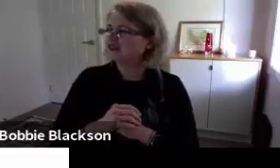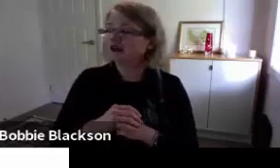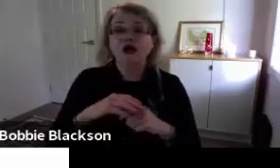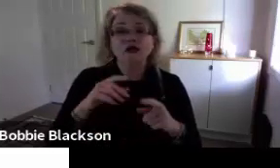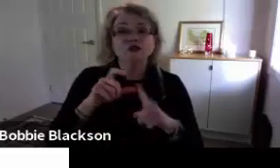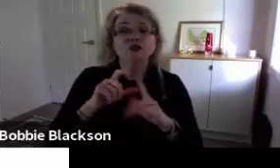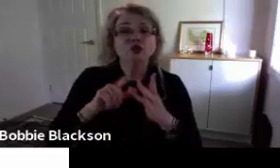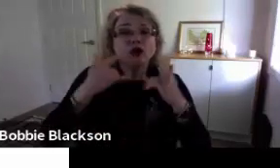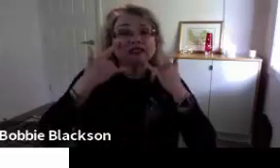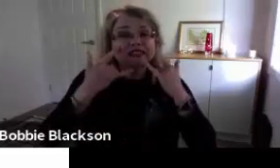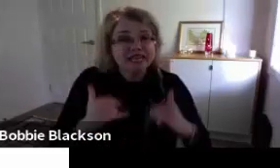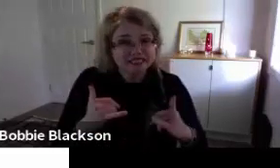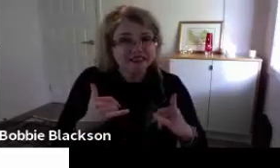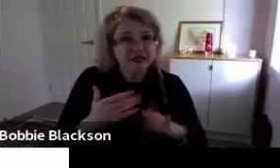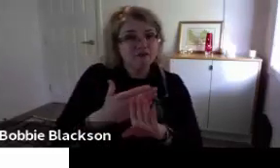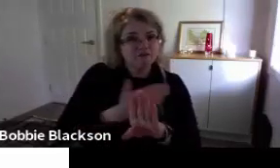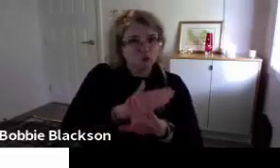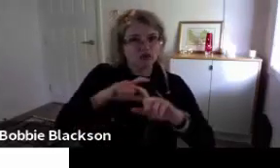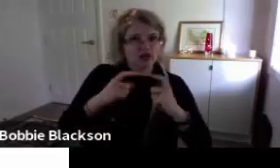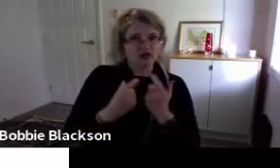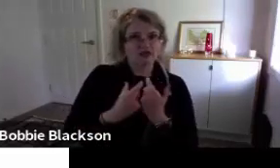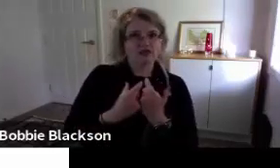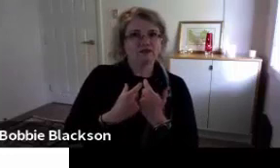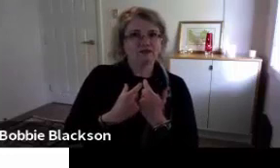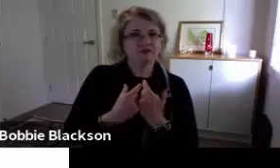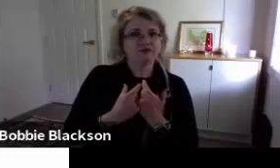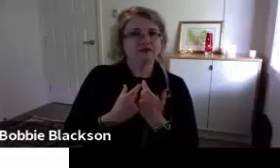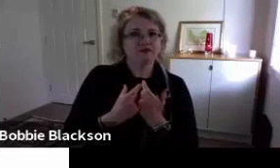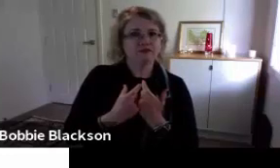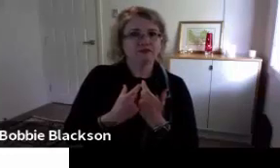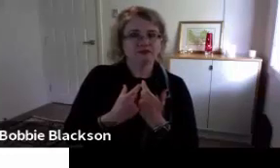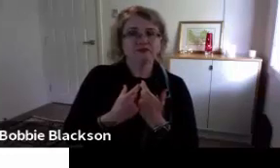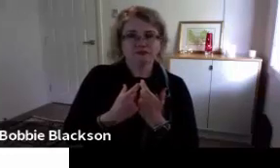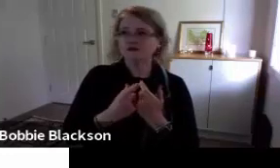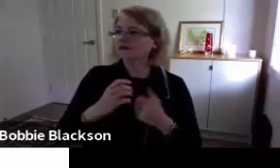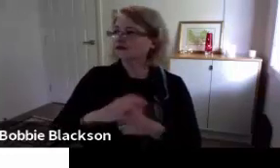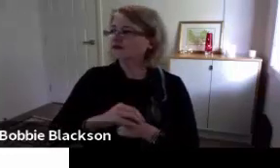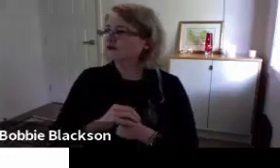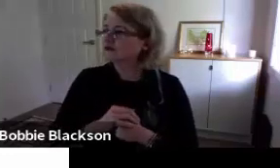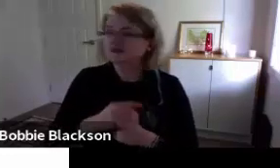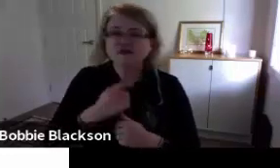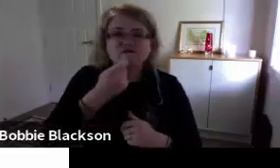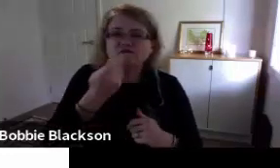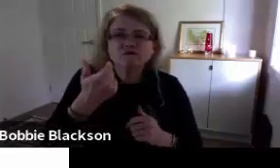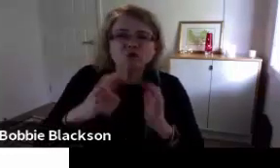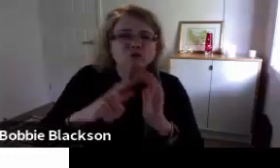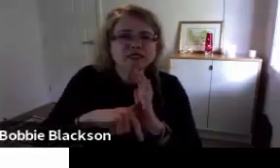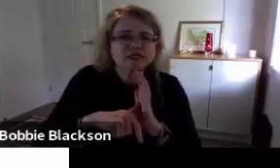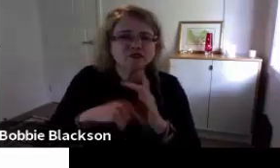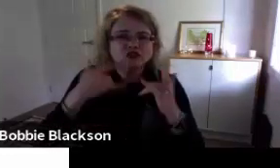I'll start interpreting tips for online platforms. Run a test